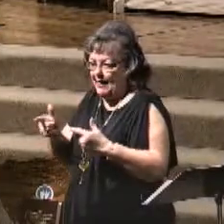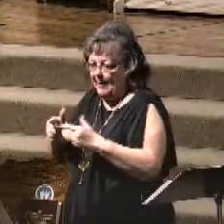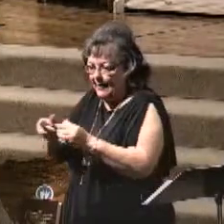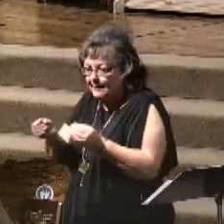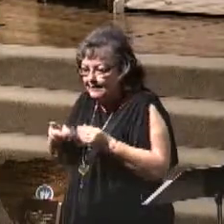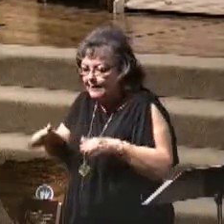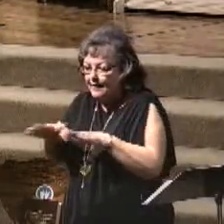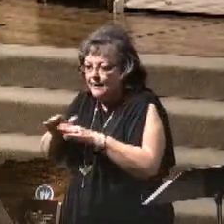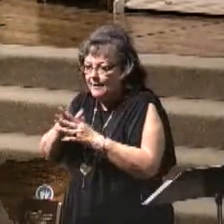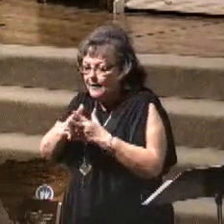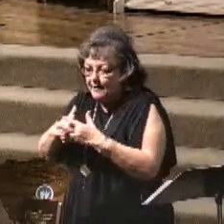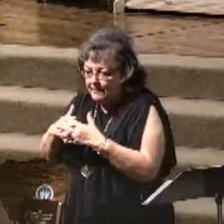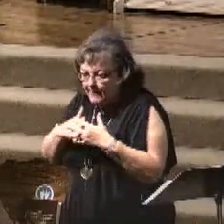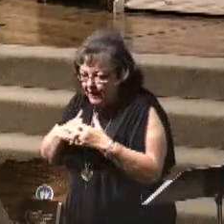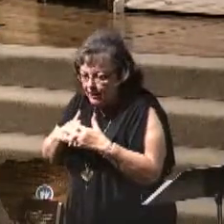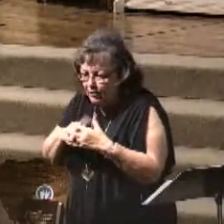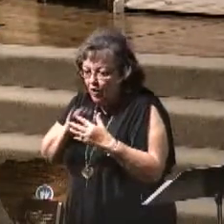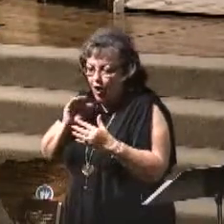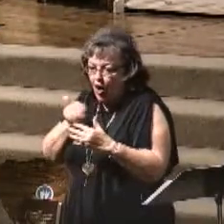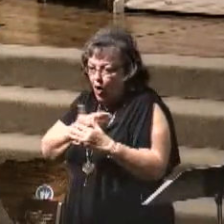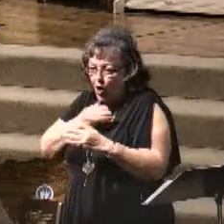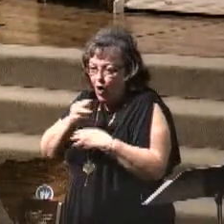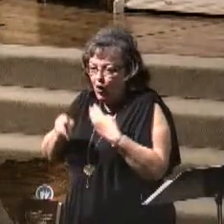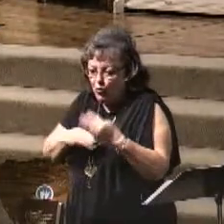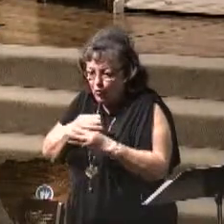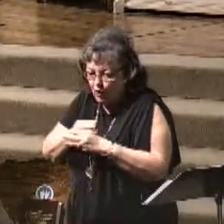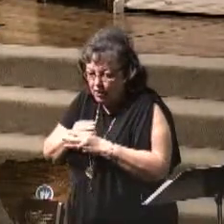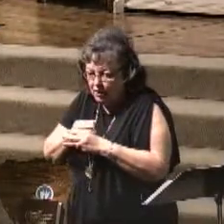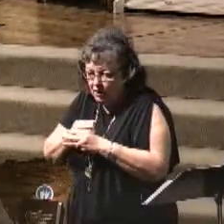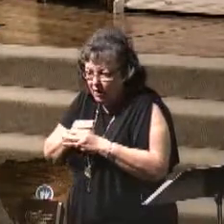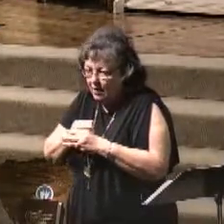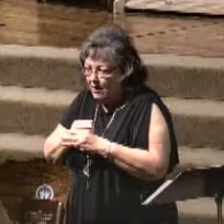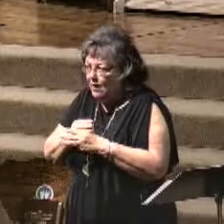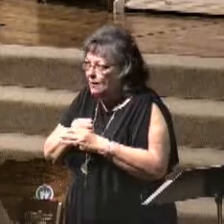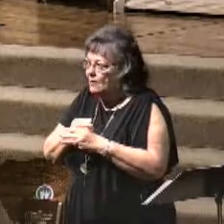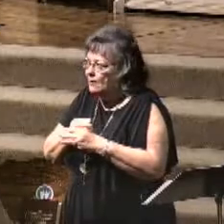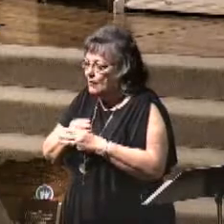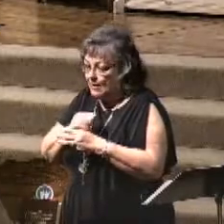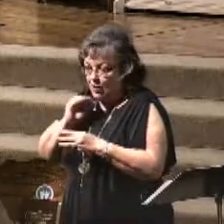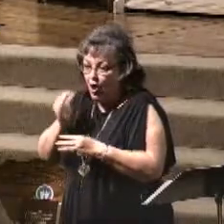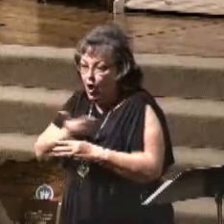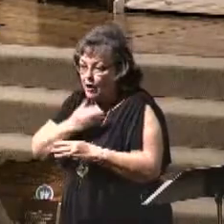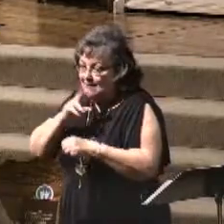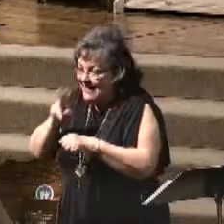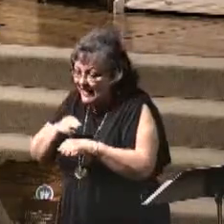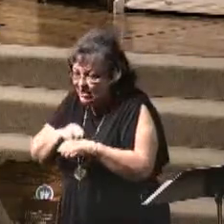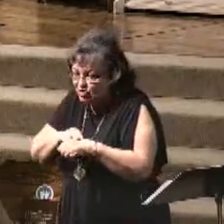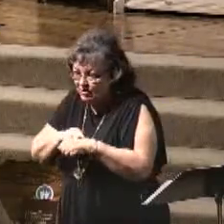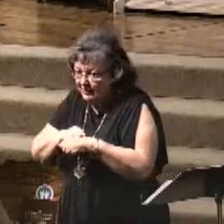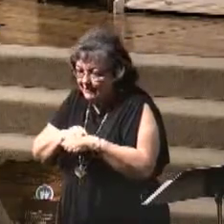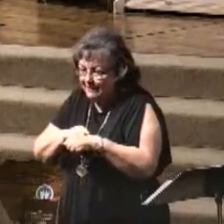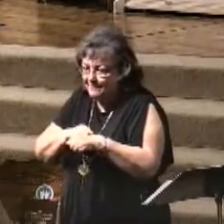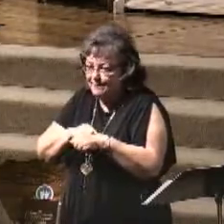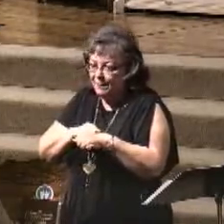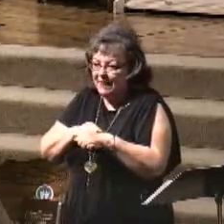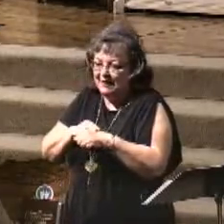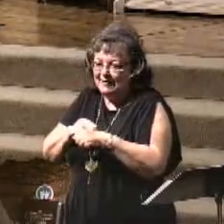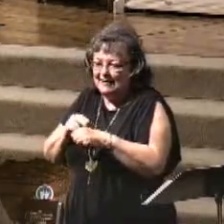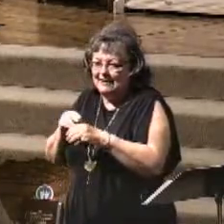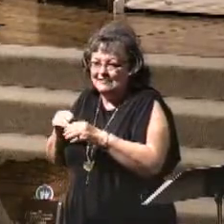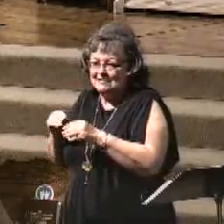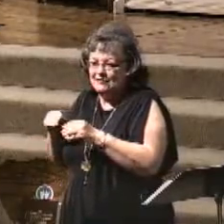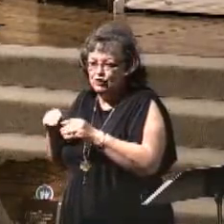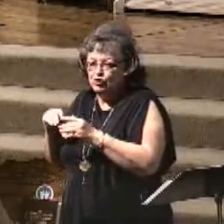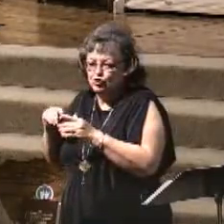But you see, our world and our nation is moving now to